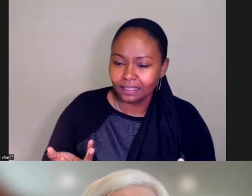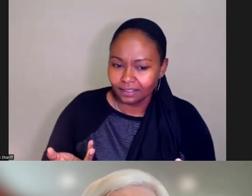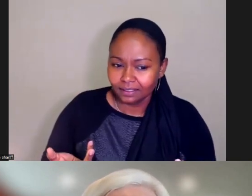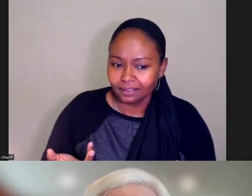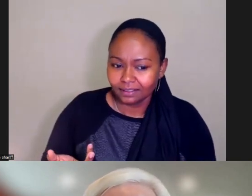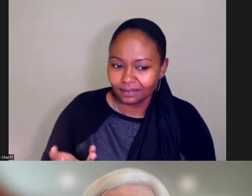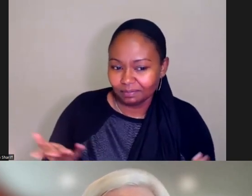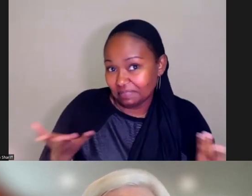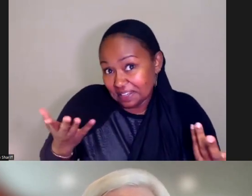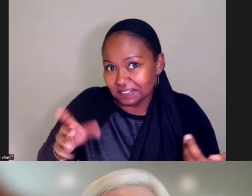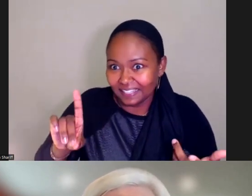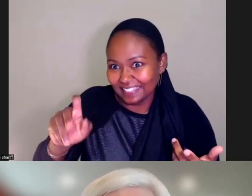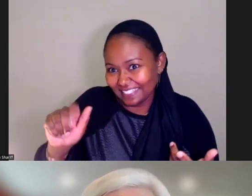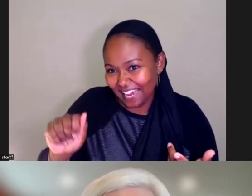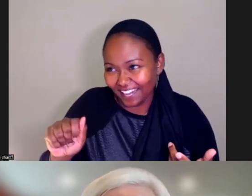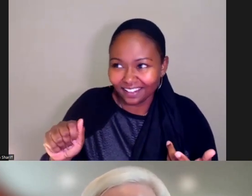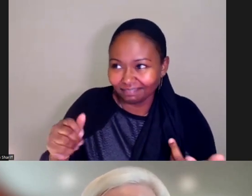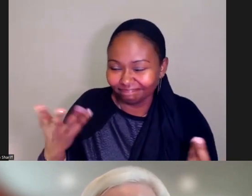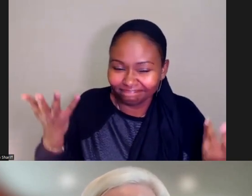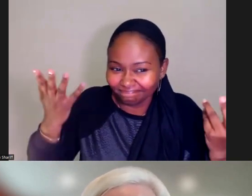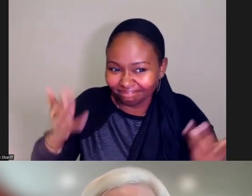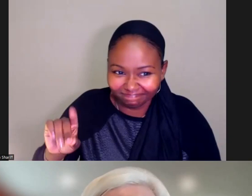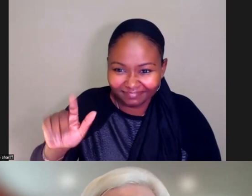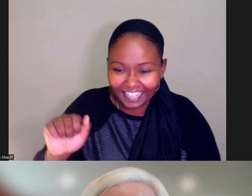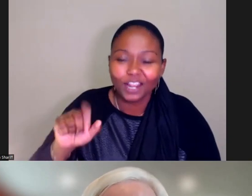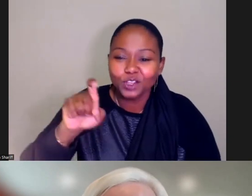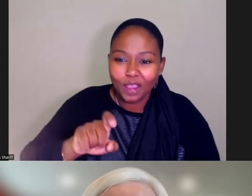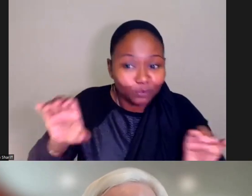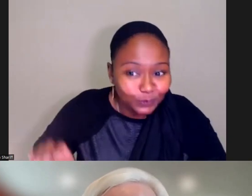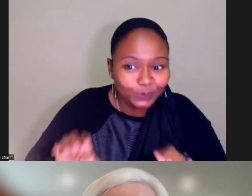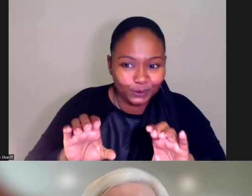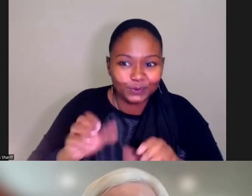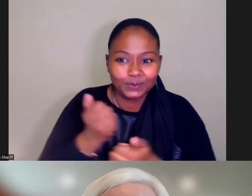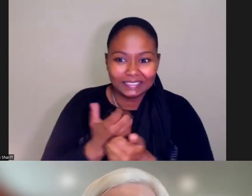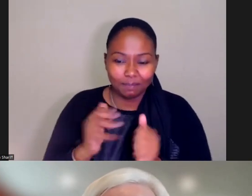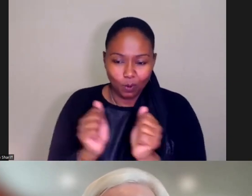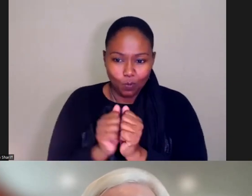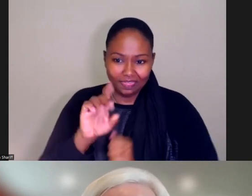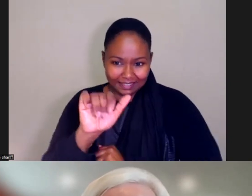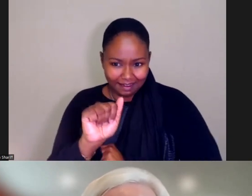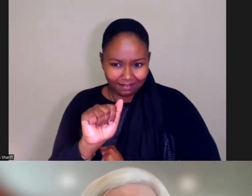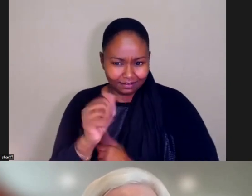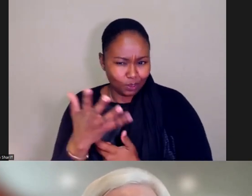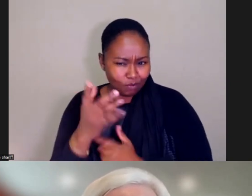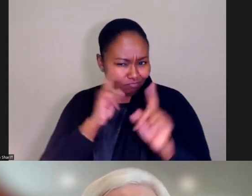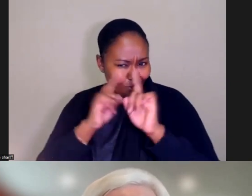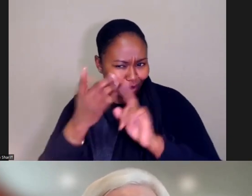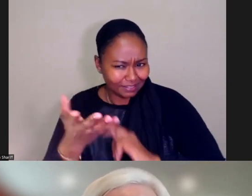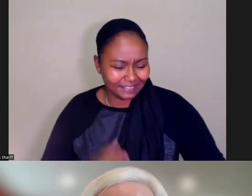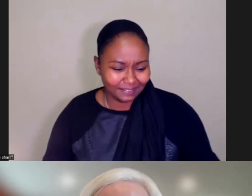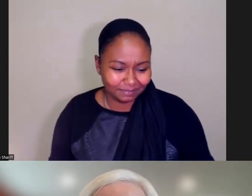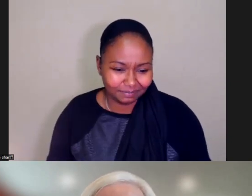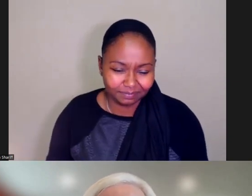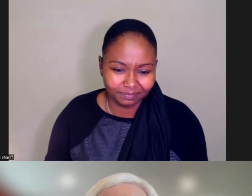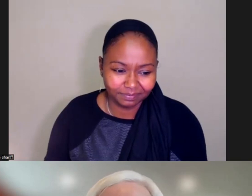Because data is data, right? We have to do something with that. What are we thinking? That's a great question, Nancy.